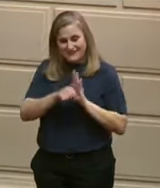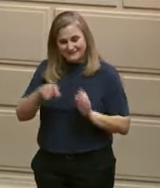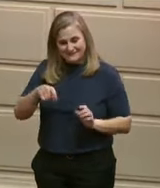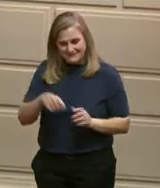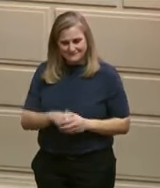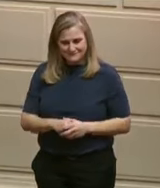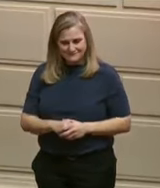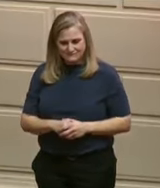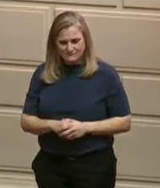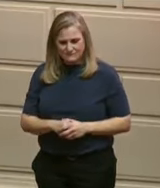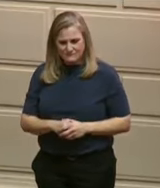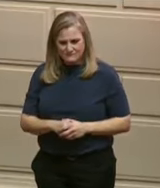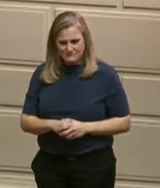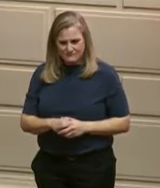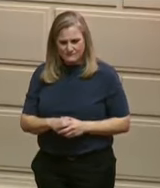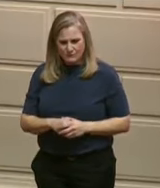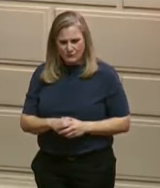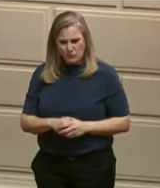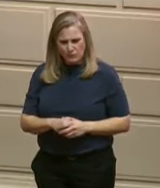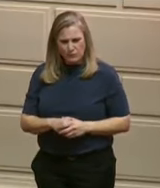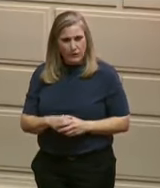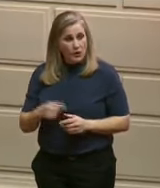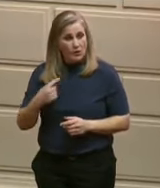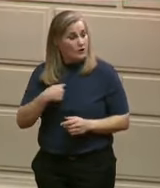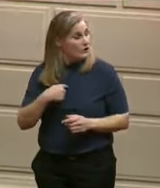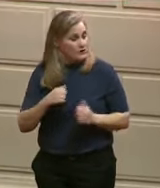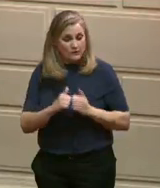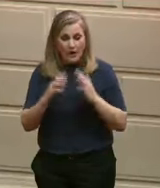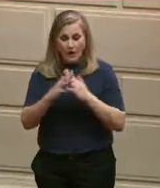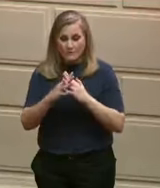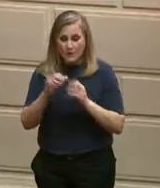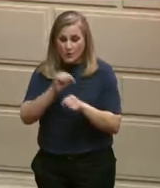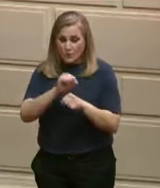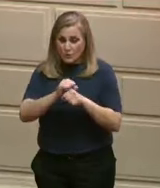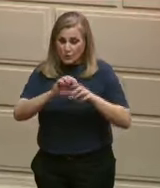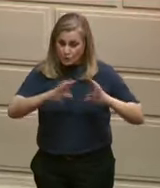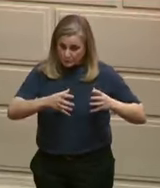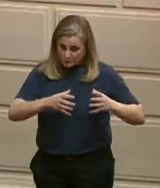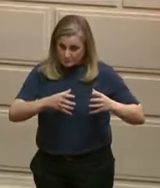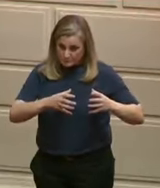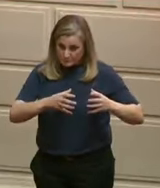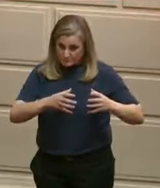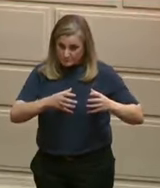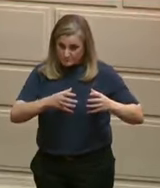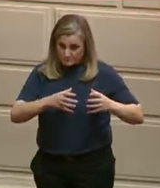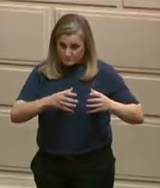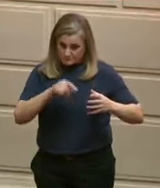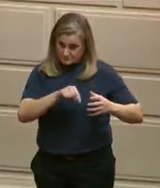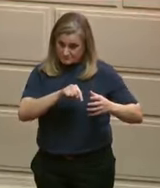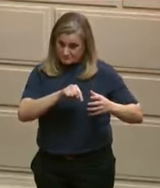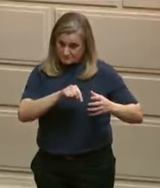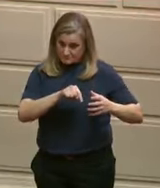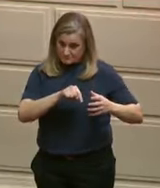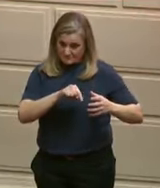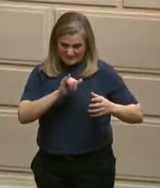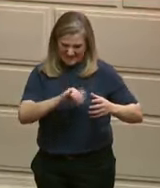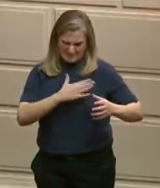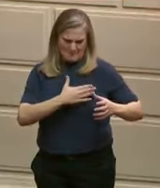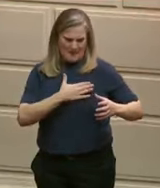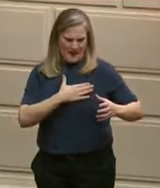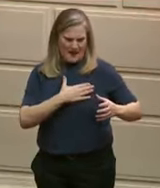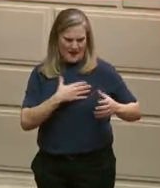as part of this executive order will be comprised of members from my health cabinet. Professionals.